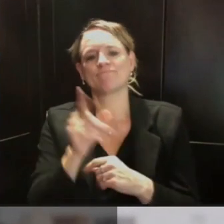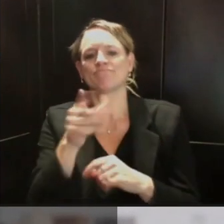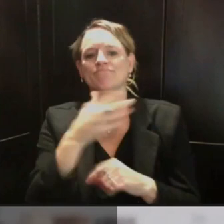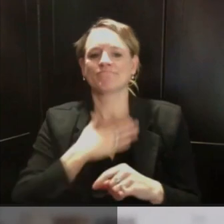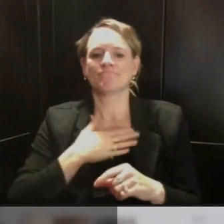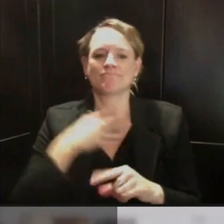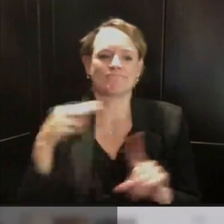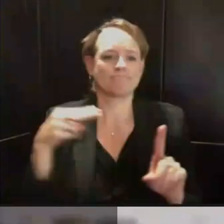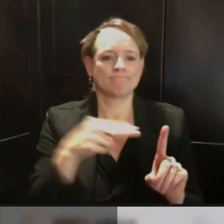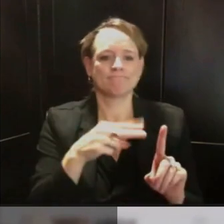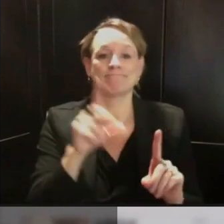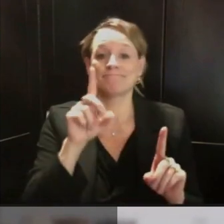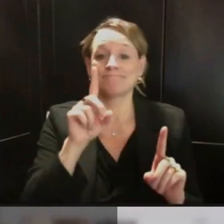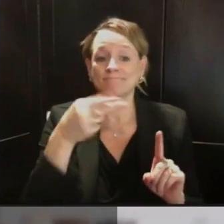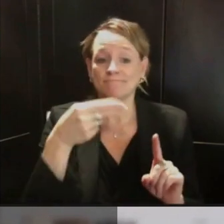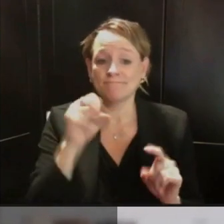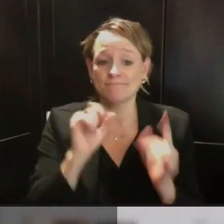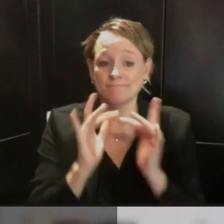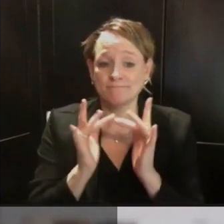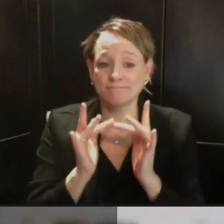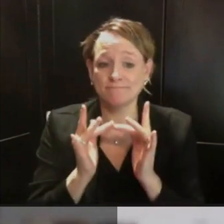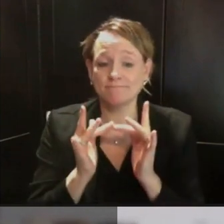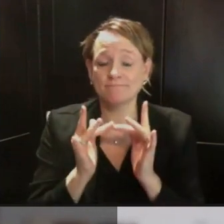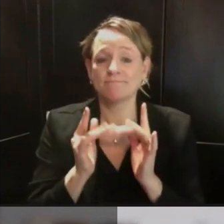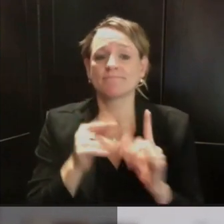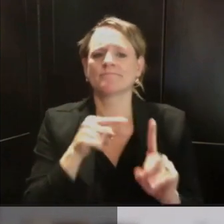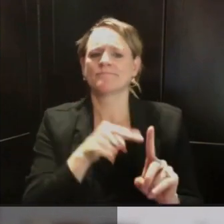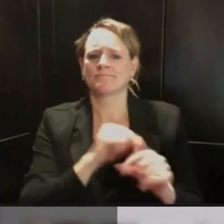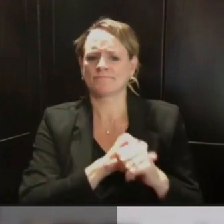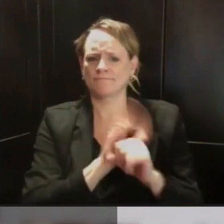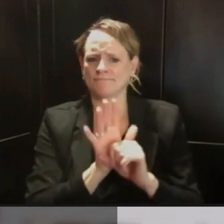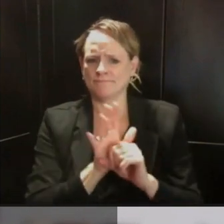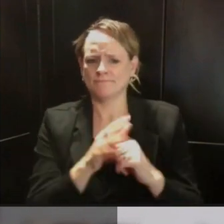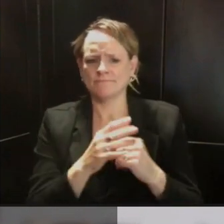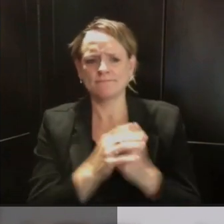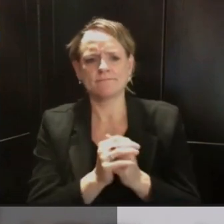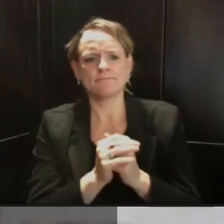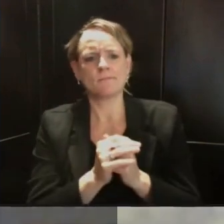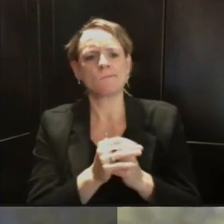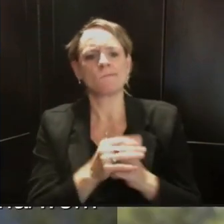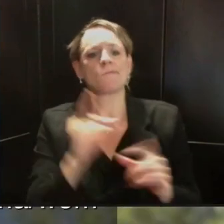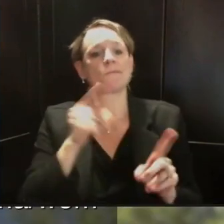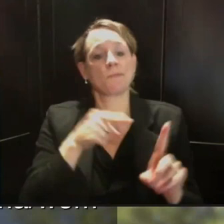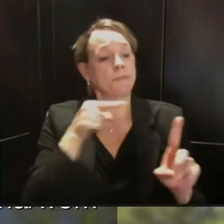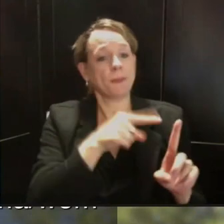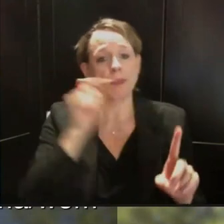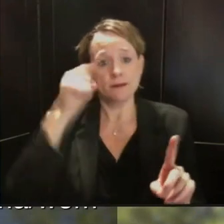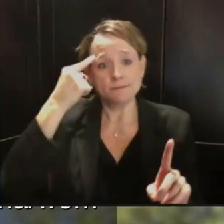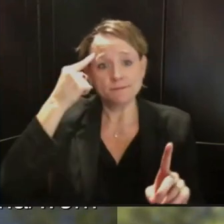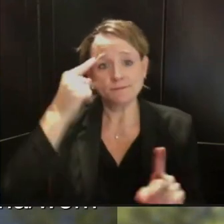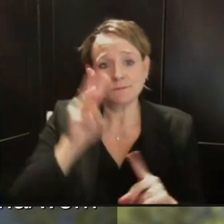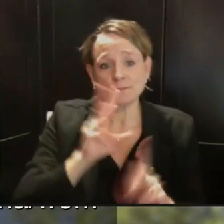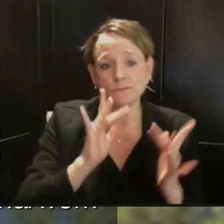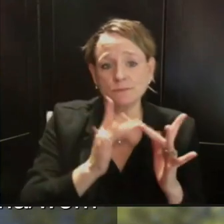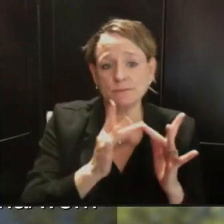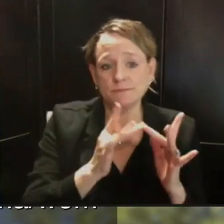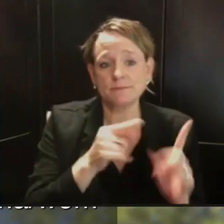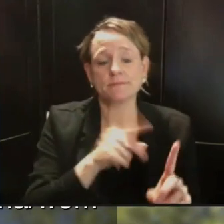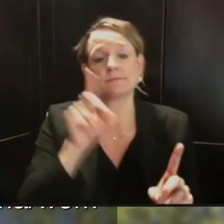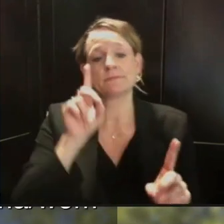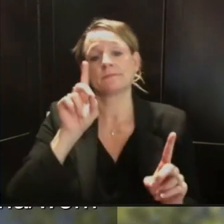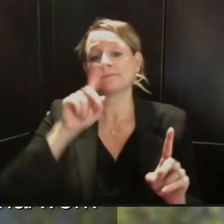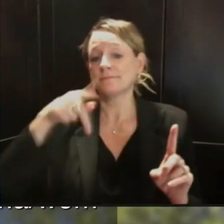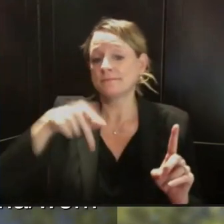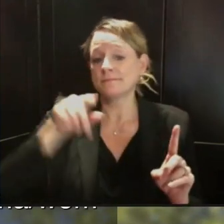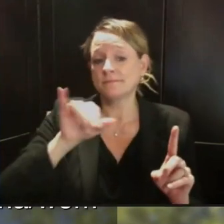can be found on the websites of the governor, the Department of Workforce Development, the Department of Public Instruction, the Department of Children and Families,